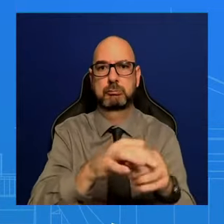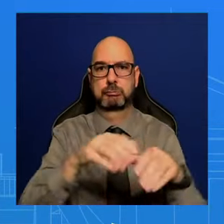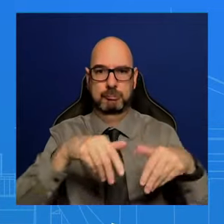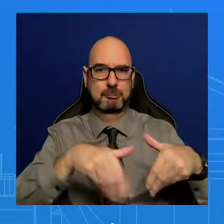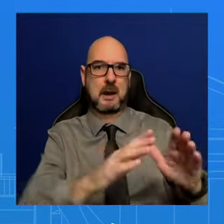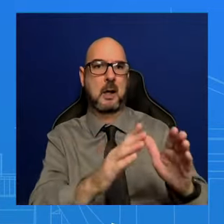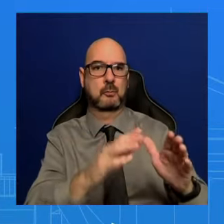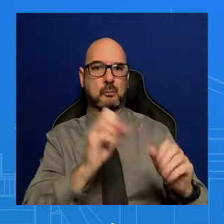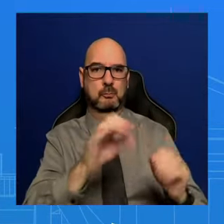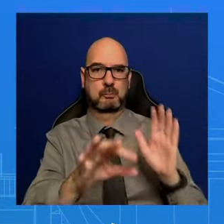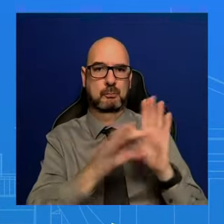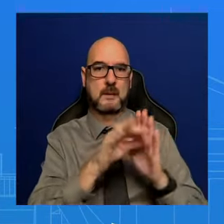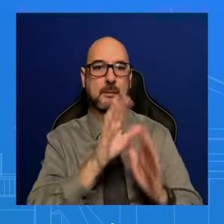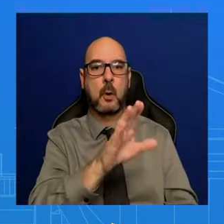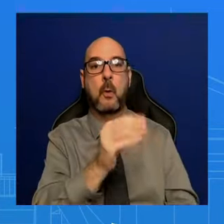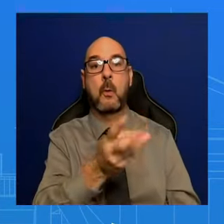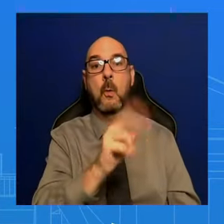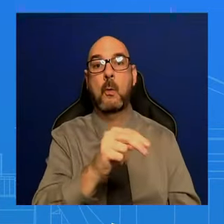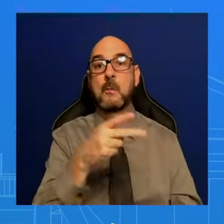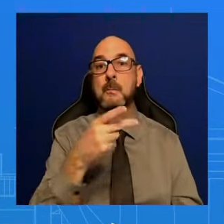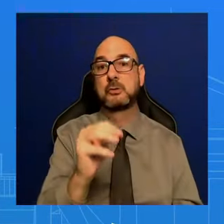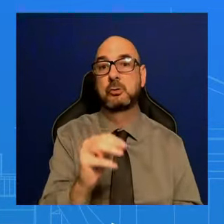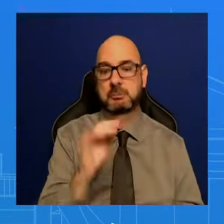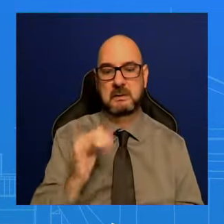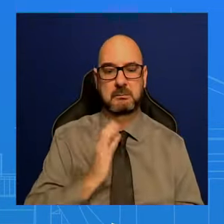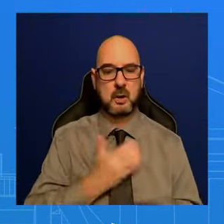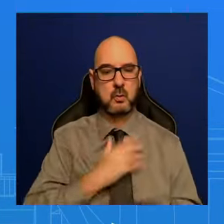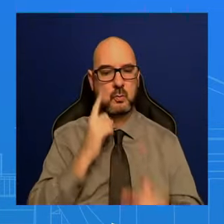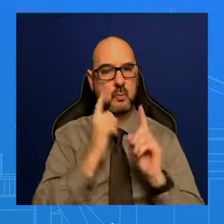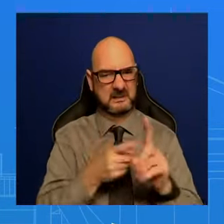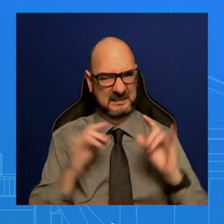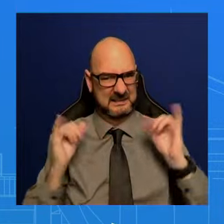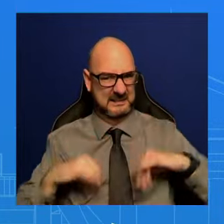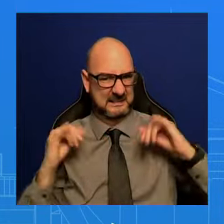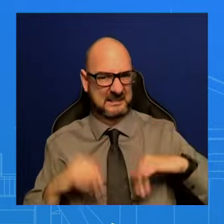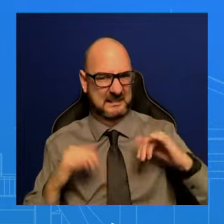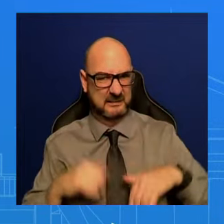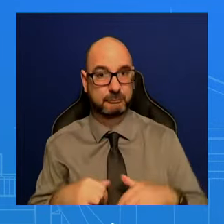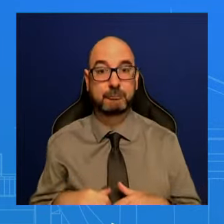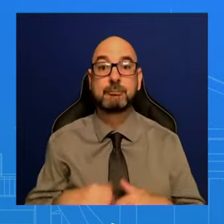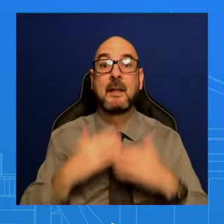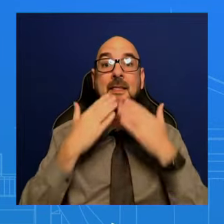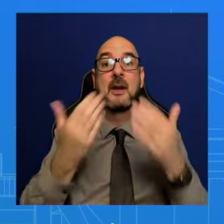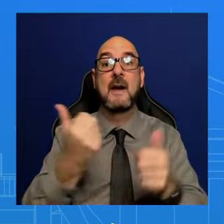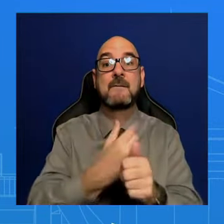And I will leave it there. Thanks, everybody. Thank you. Frank. Thanks, Frank. Thank